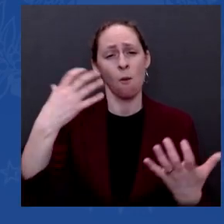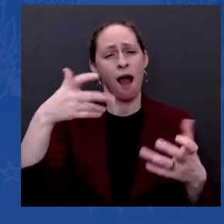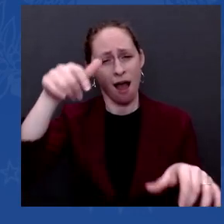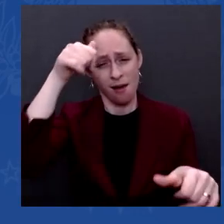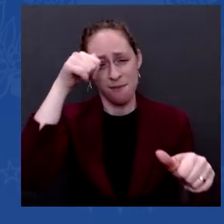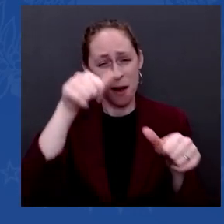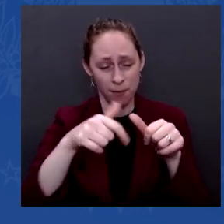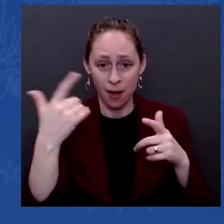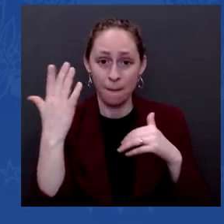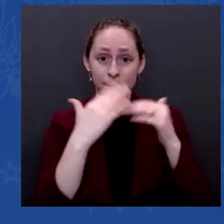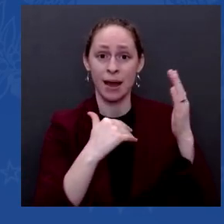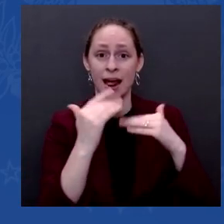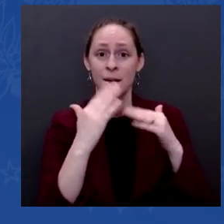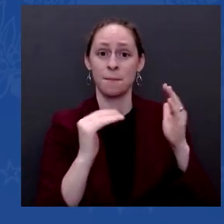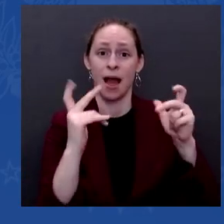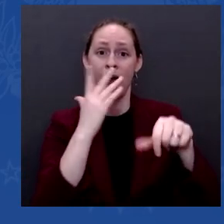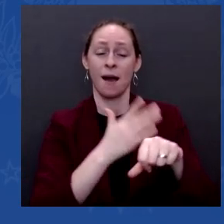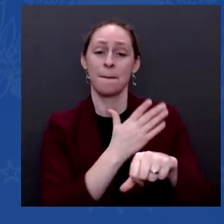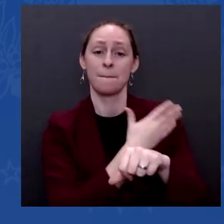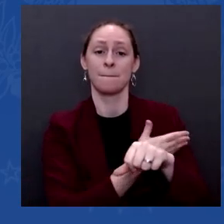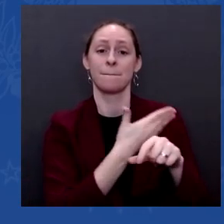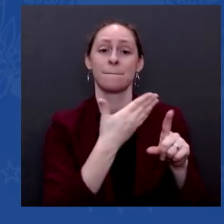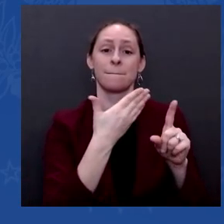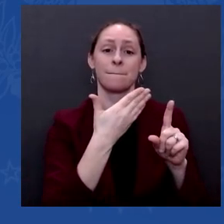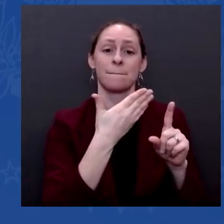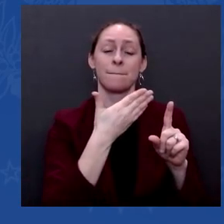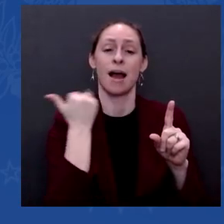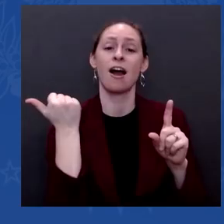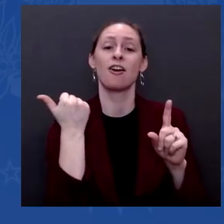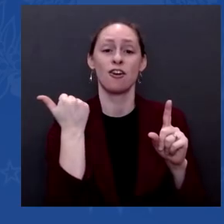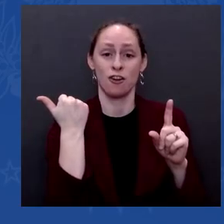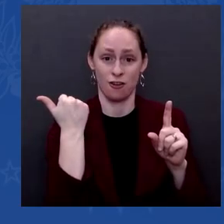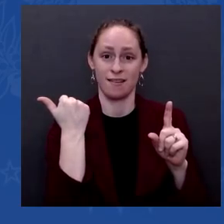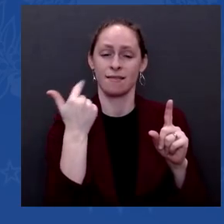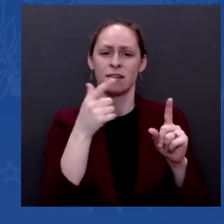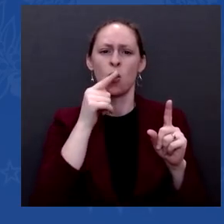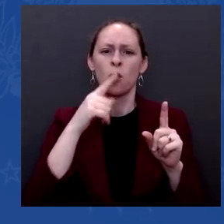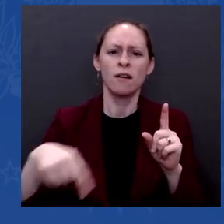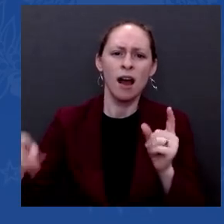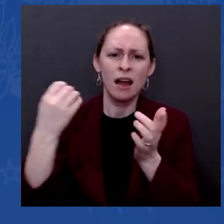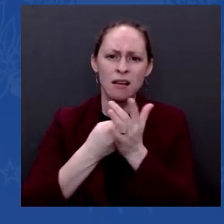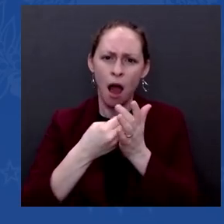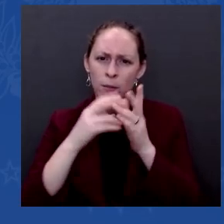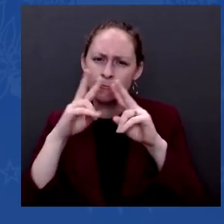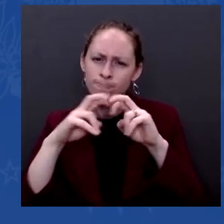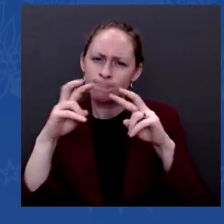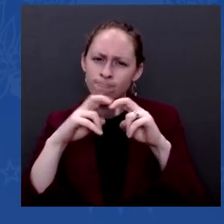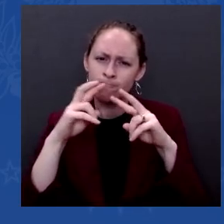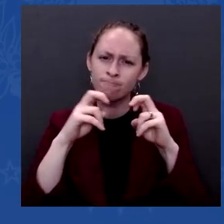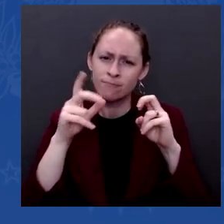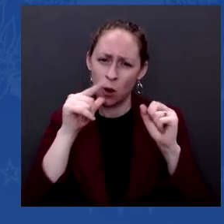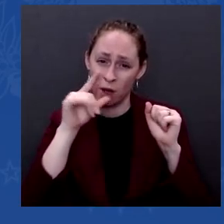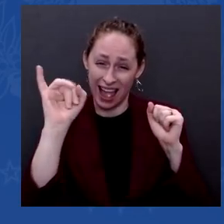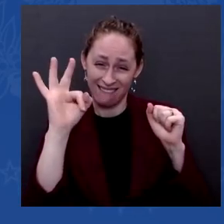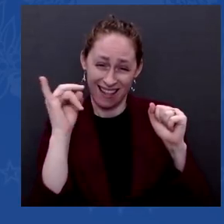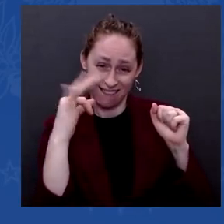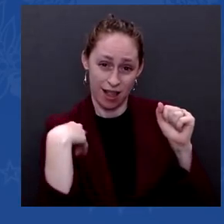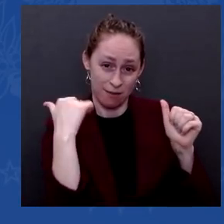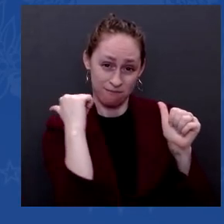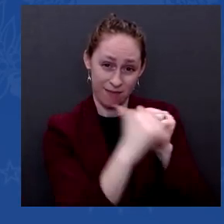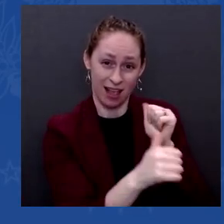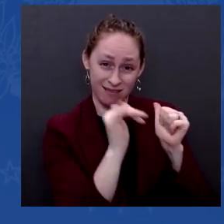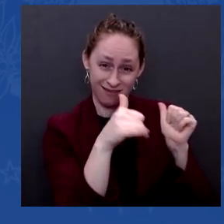lower the impact on inflation, reduce inflation over time, etc. So there's a lot we have to do.